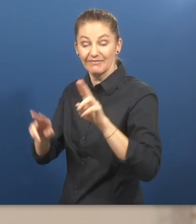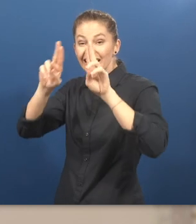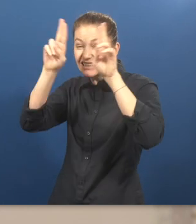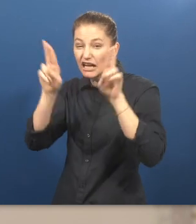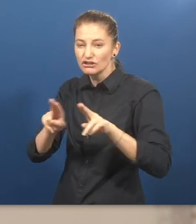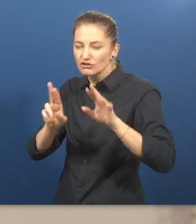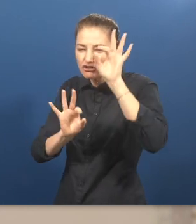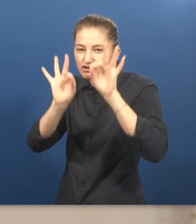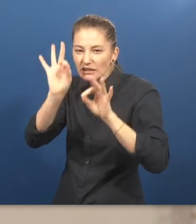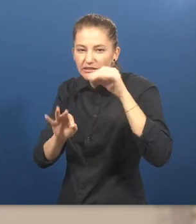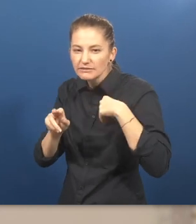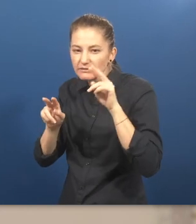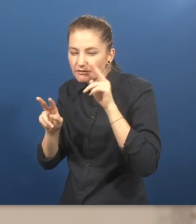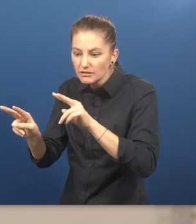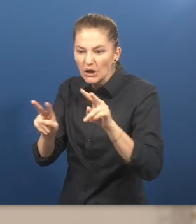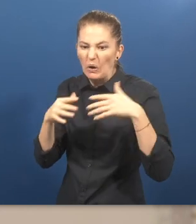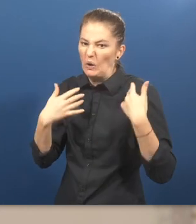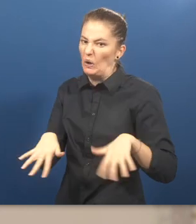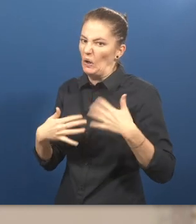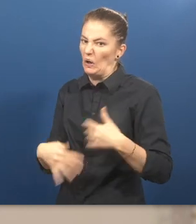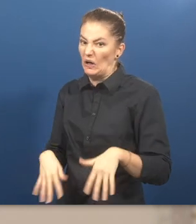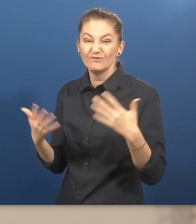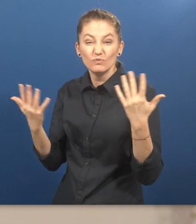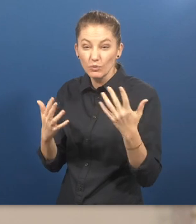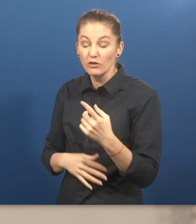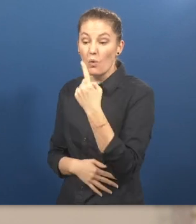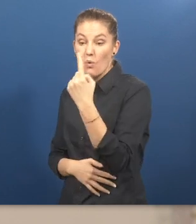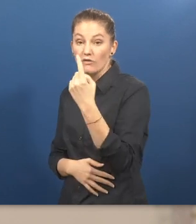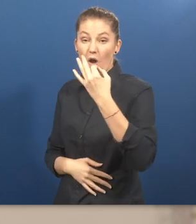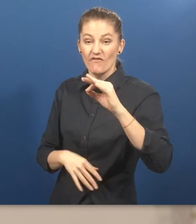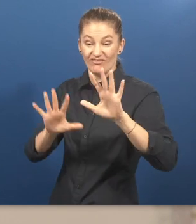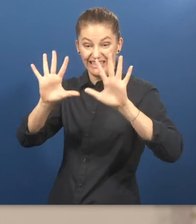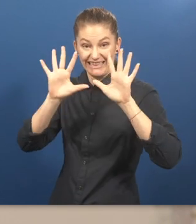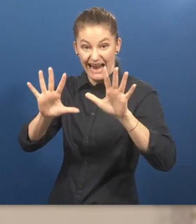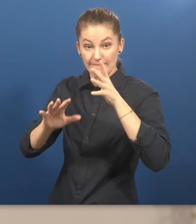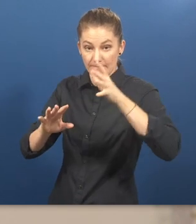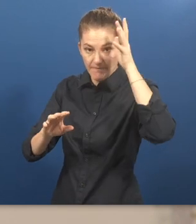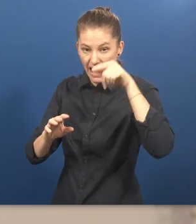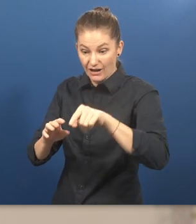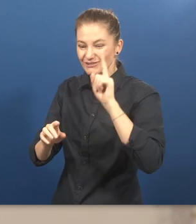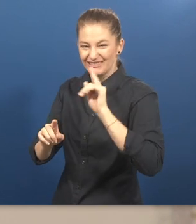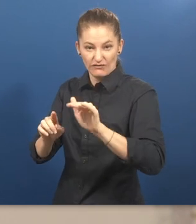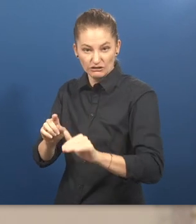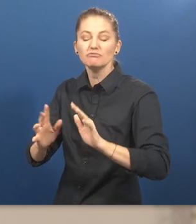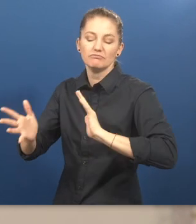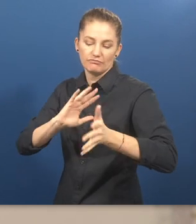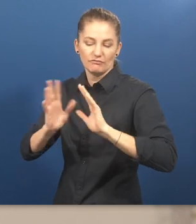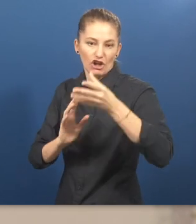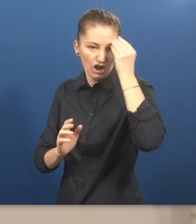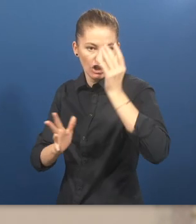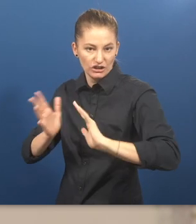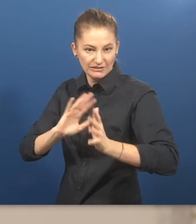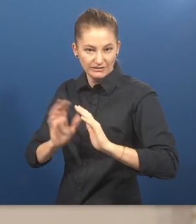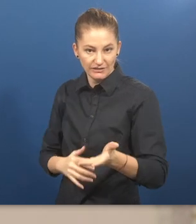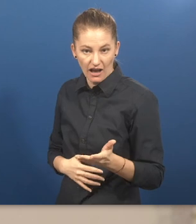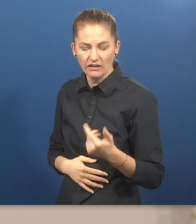parents to deaf children able to learn sign language. That made us take action and that is why the core innovation